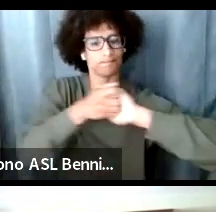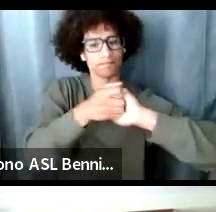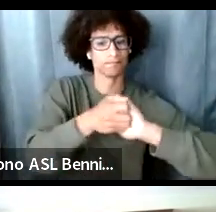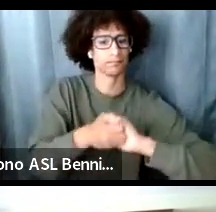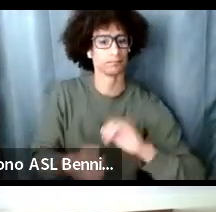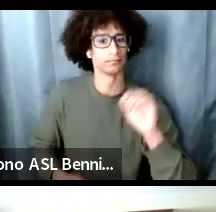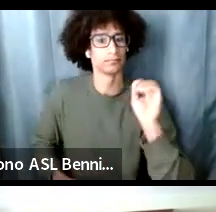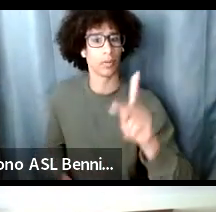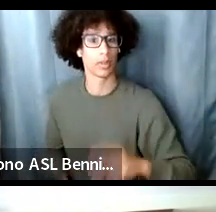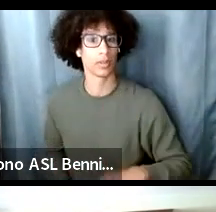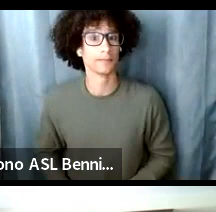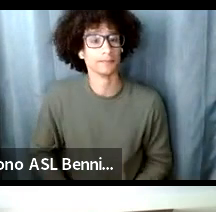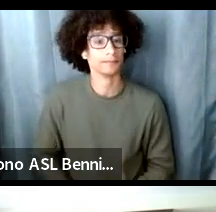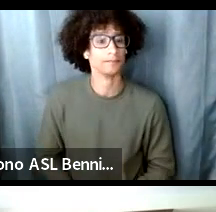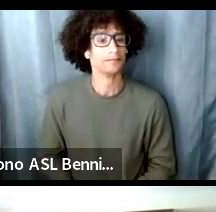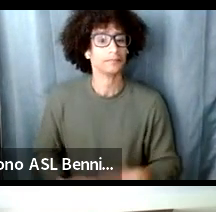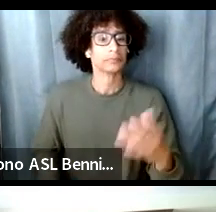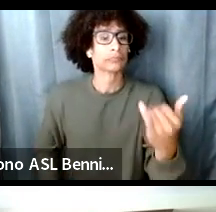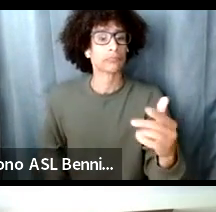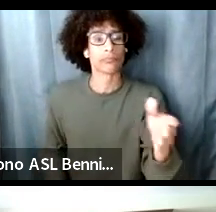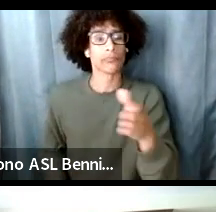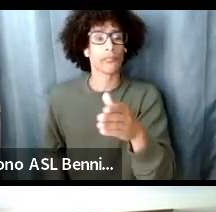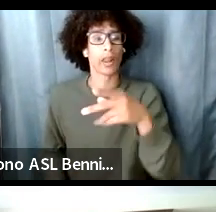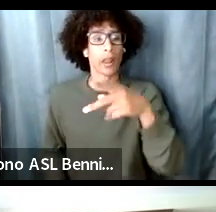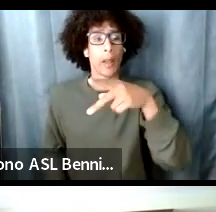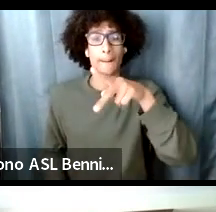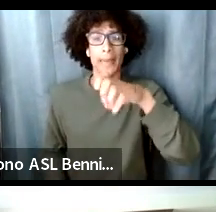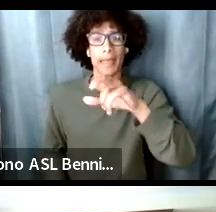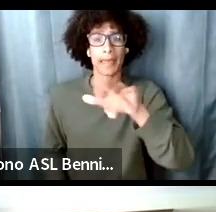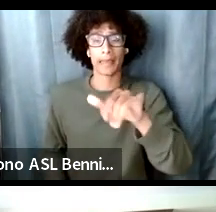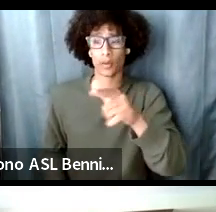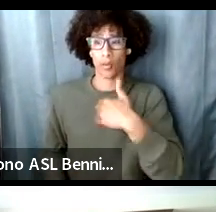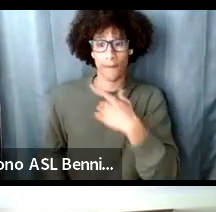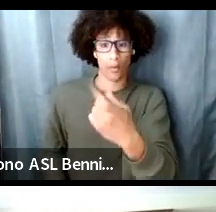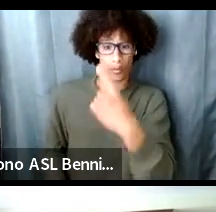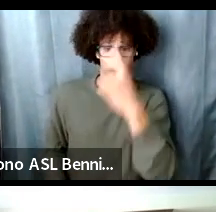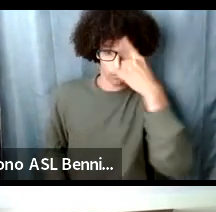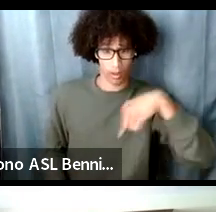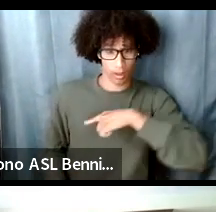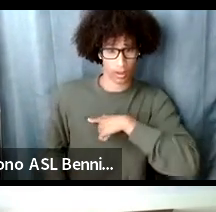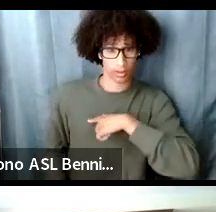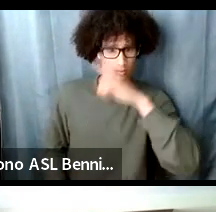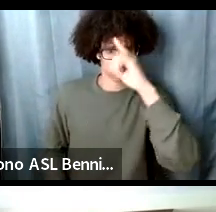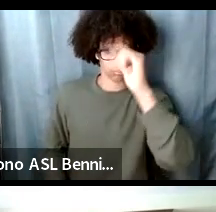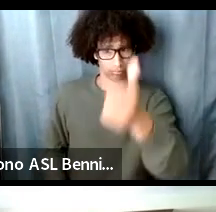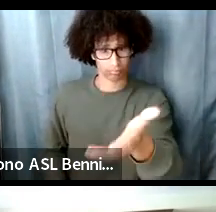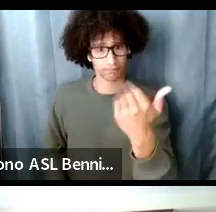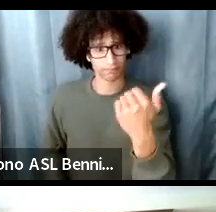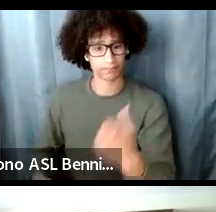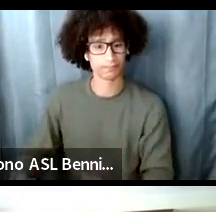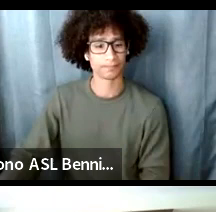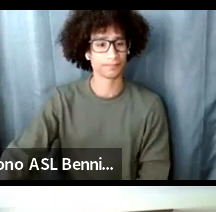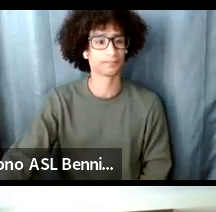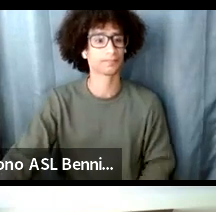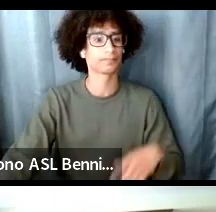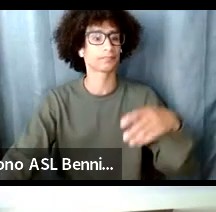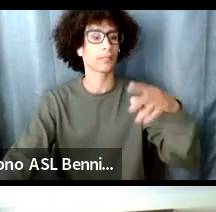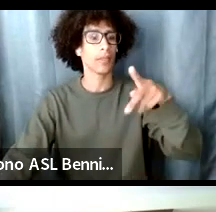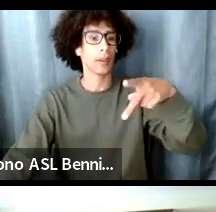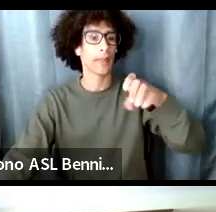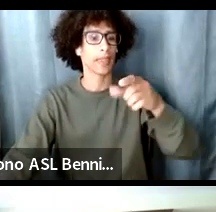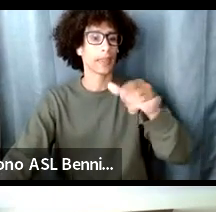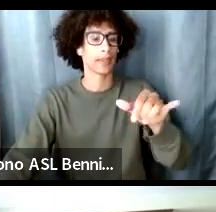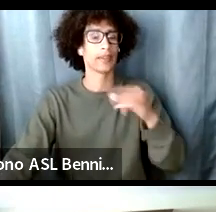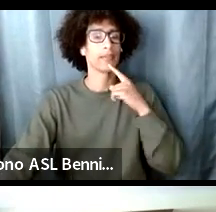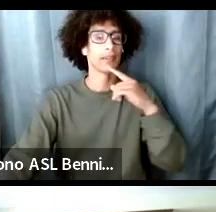but i see that peggy you have a question for us please feel free to share hi daphne hi melissa thank you so much